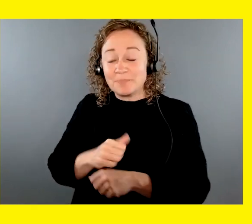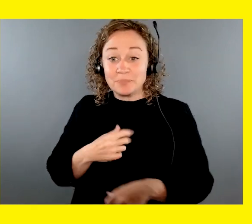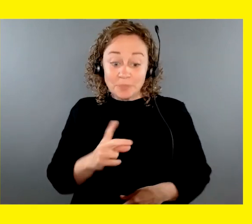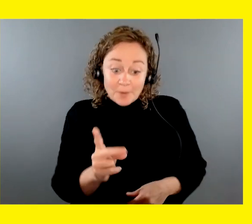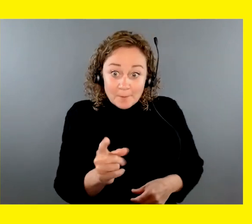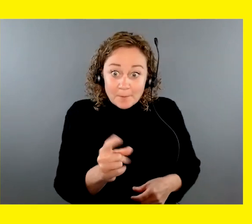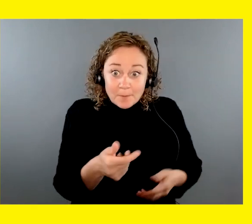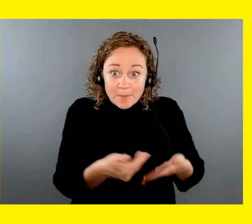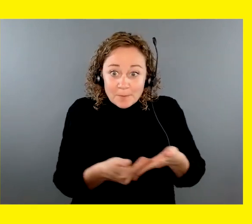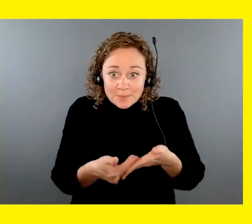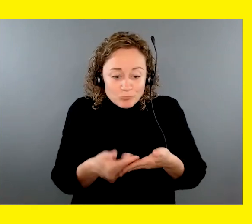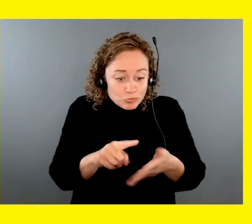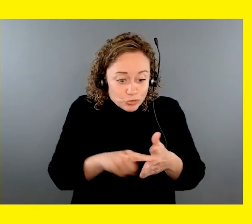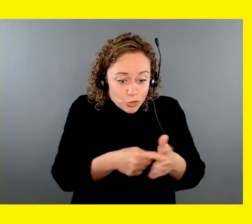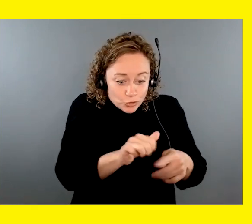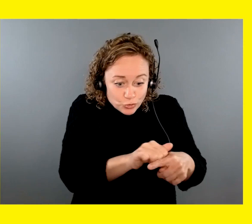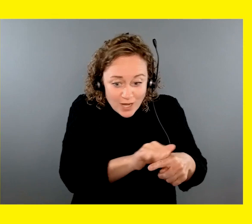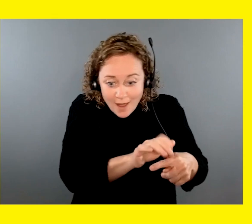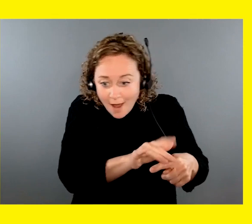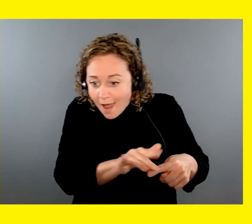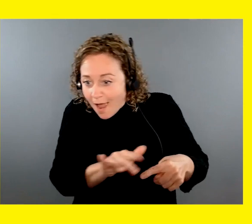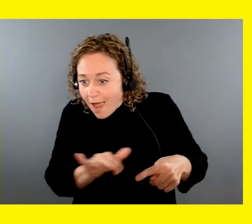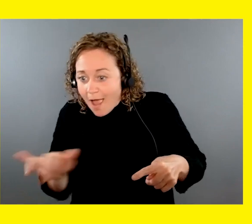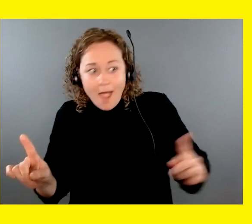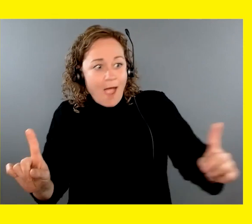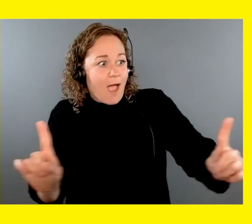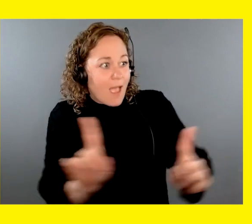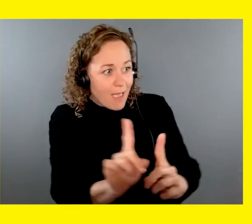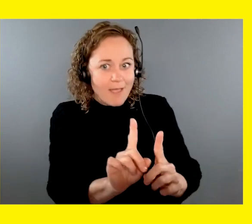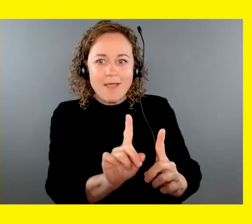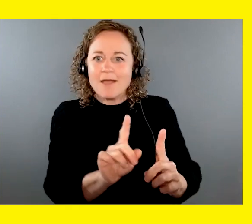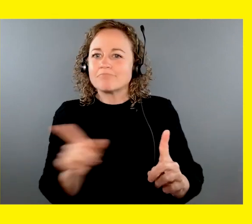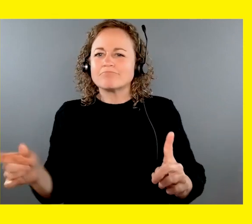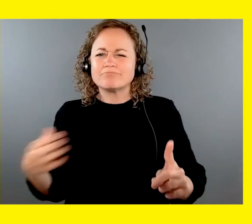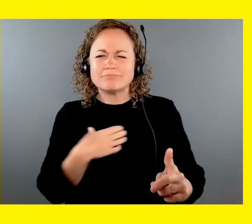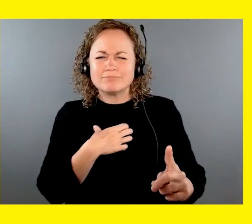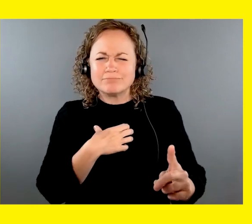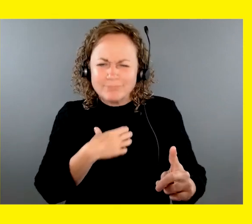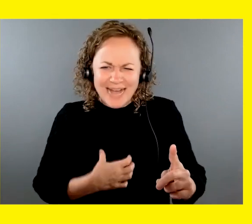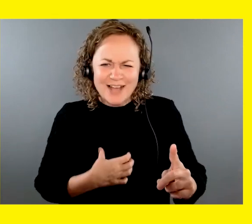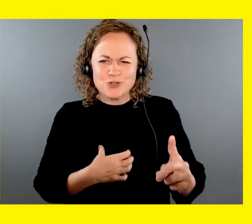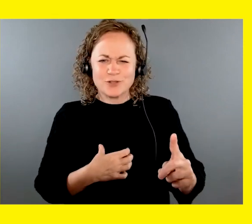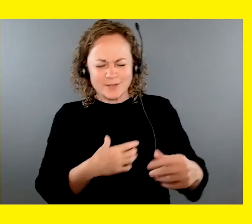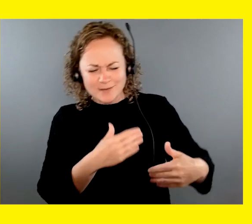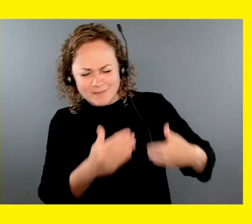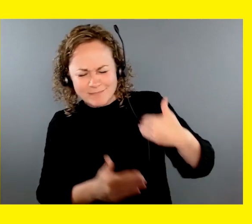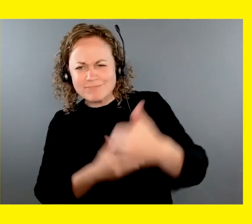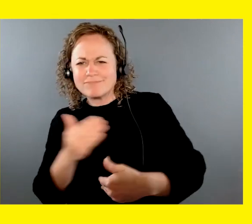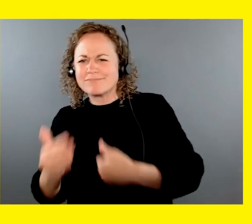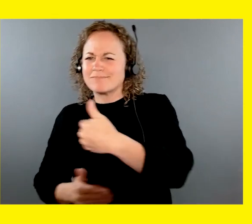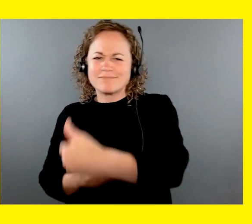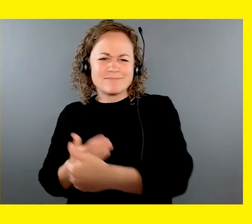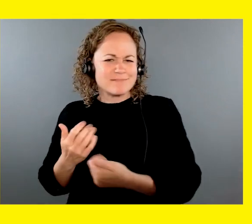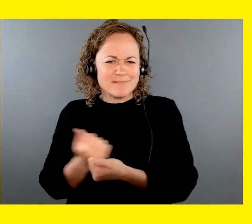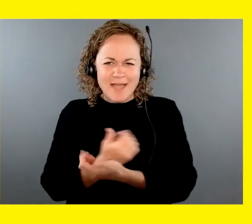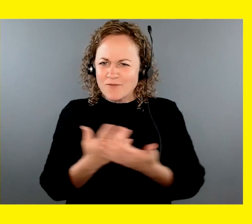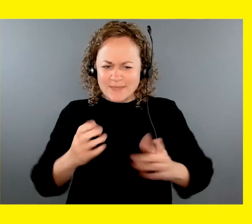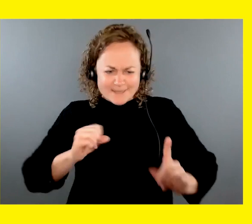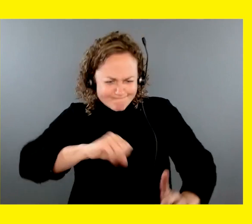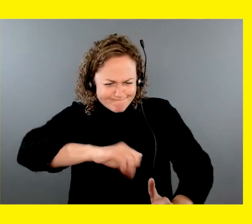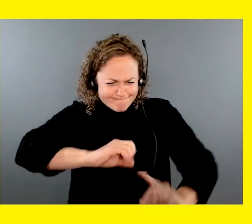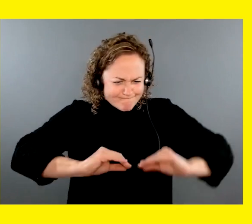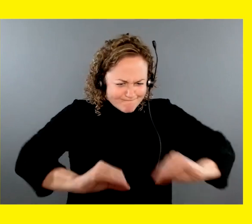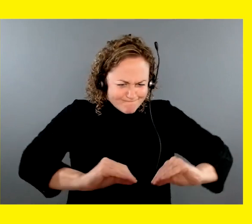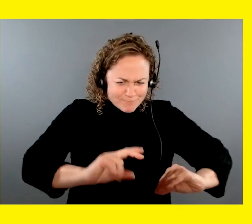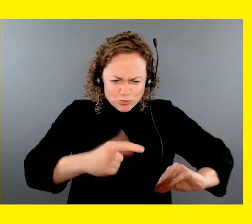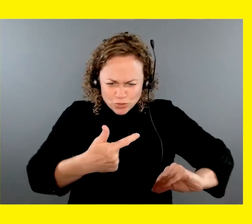to the day it's matched with the perfect partner. Their passion goes beyond teaching a guide dog everything it needs to know to